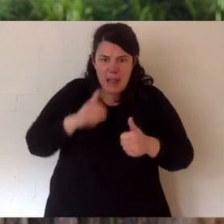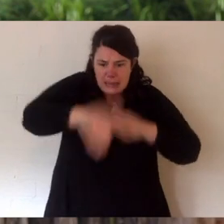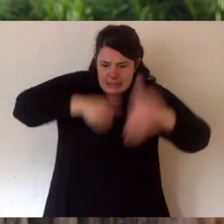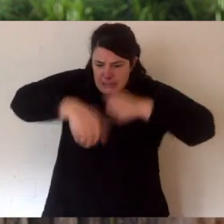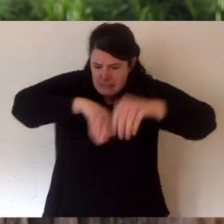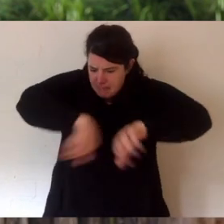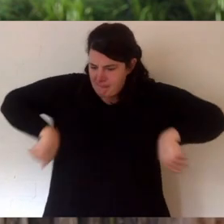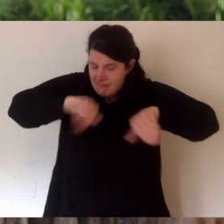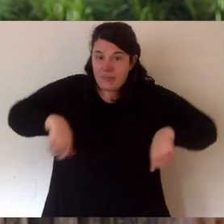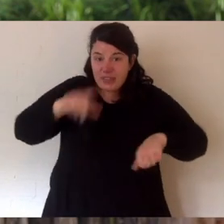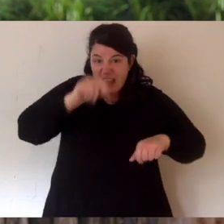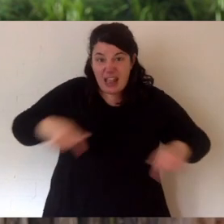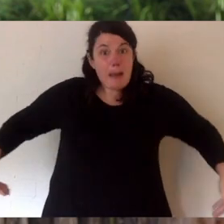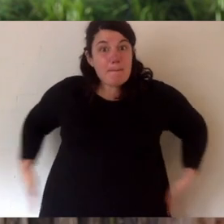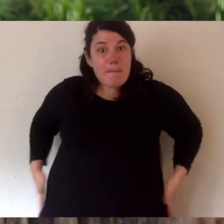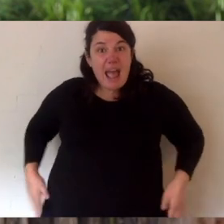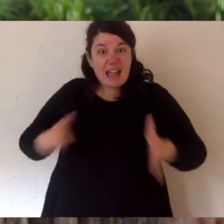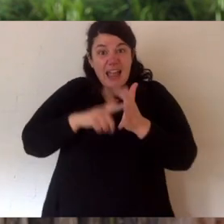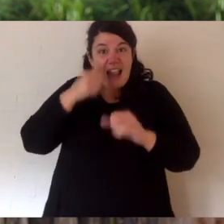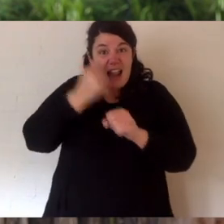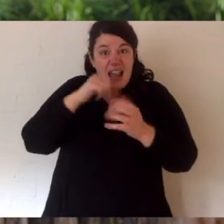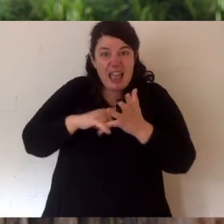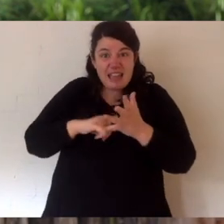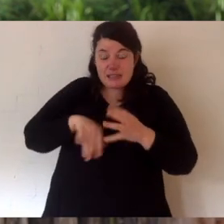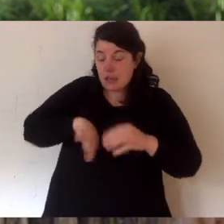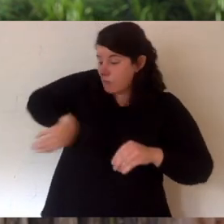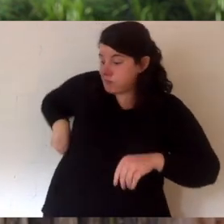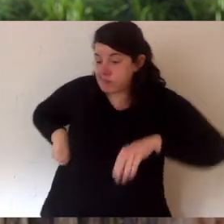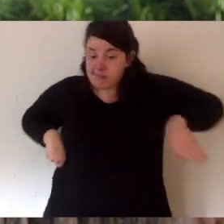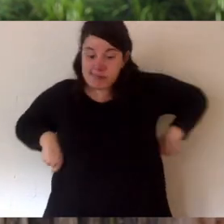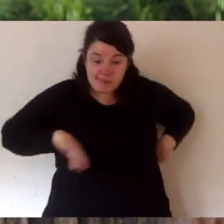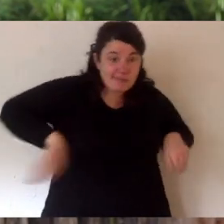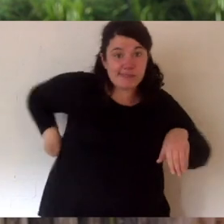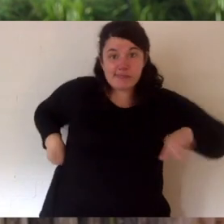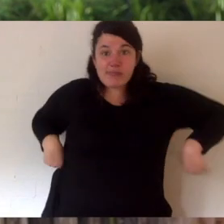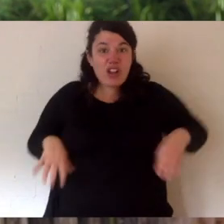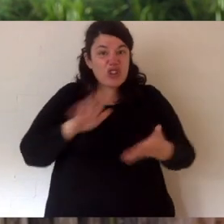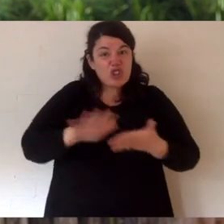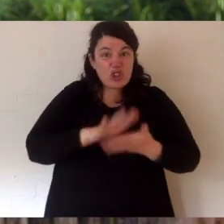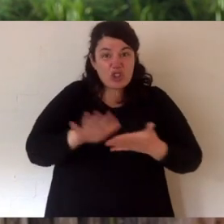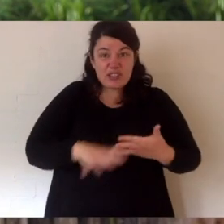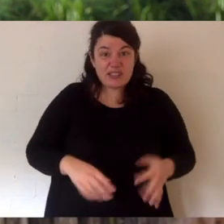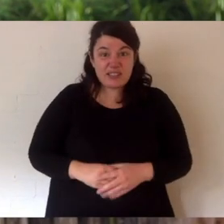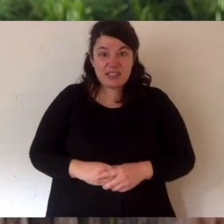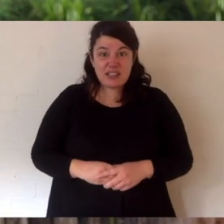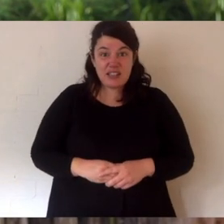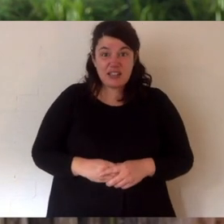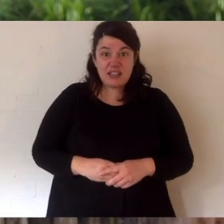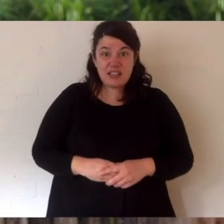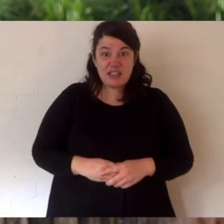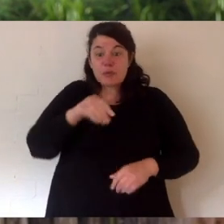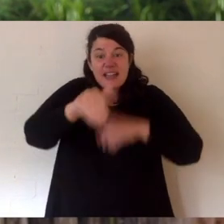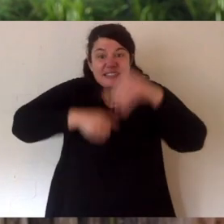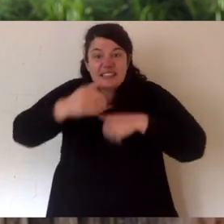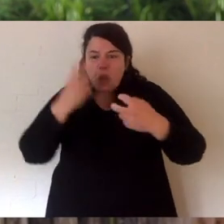bulldozers. They pull back and rake dirt in ant mounds. And the back legs are like shovels. They get the dirt out of the way.